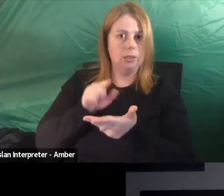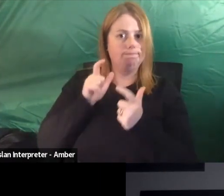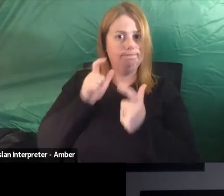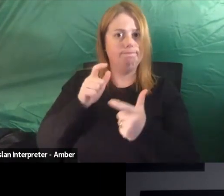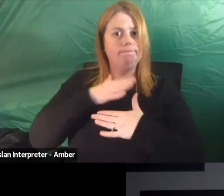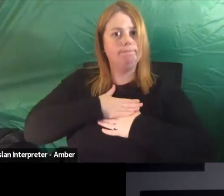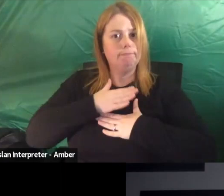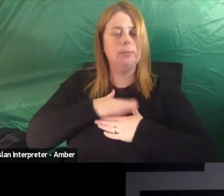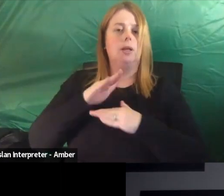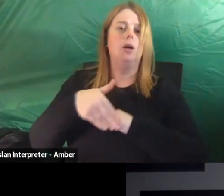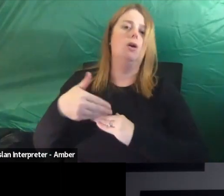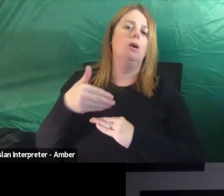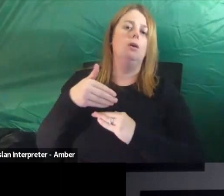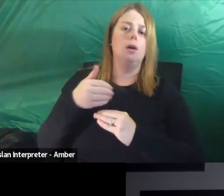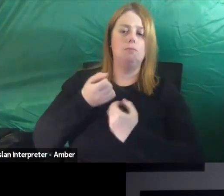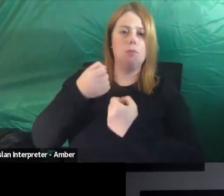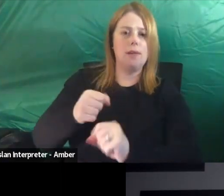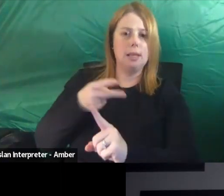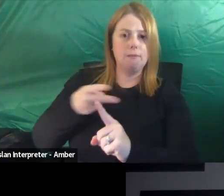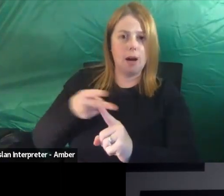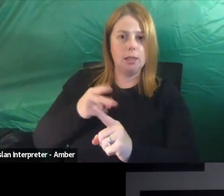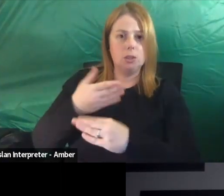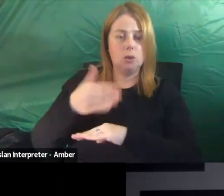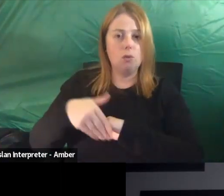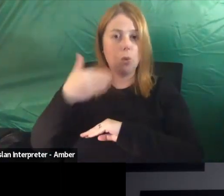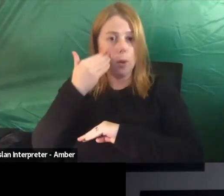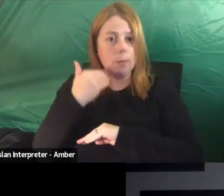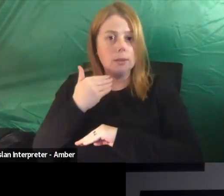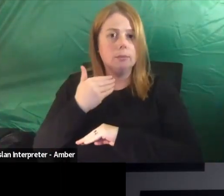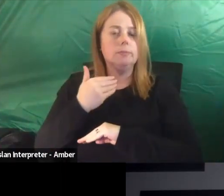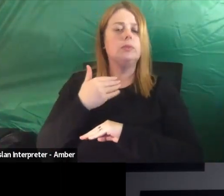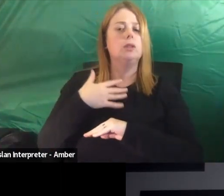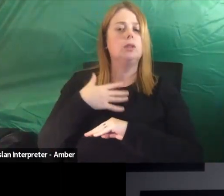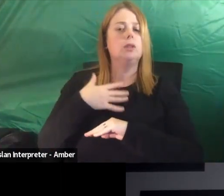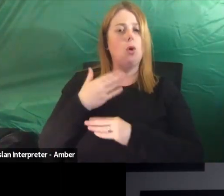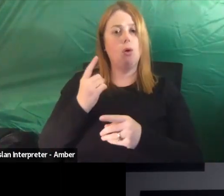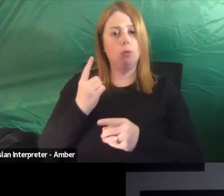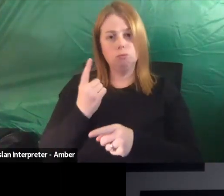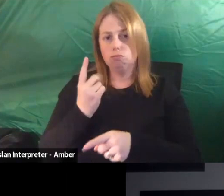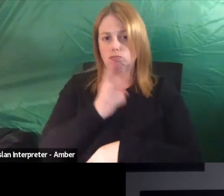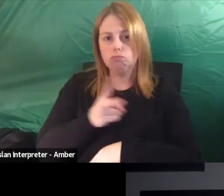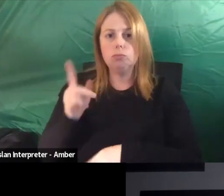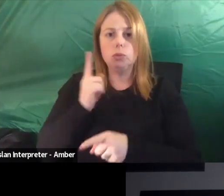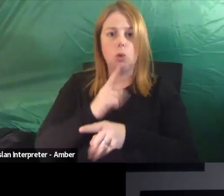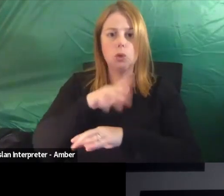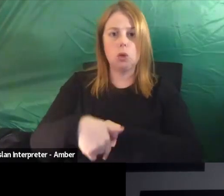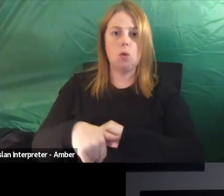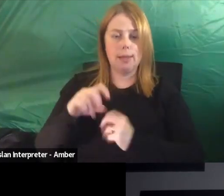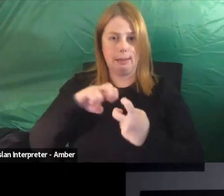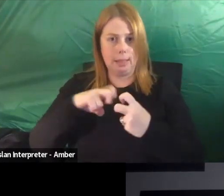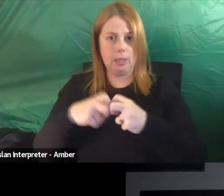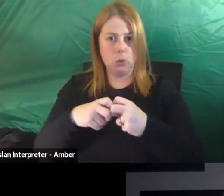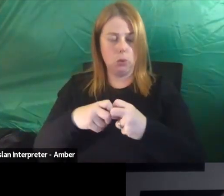President has the opportunity to represent local government views on this issue and more. On the National Reform Federal Council with the Prime Minister,